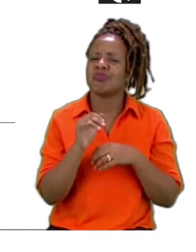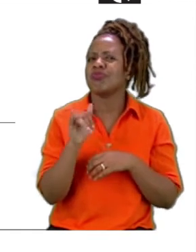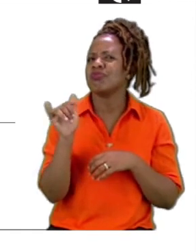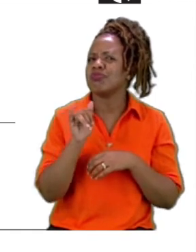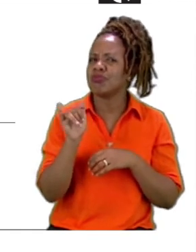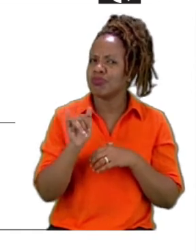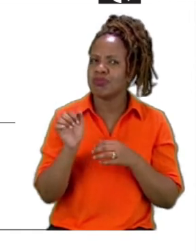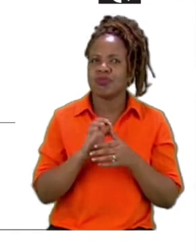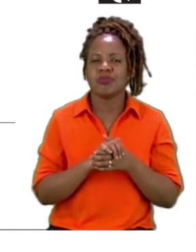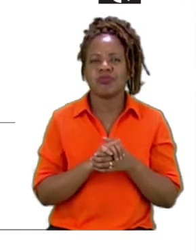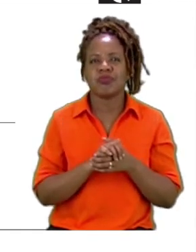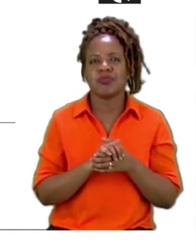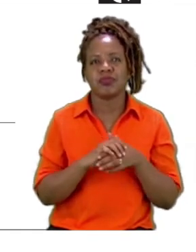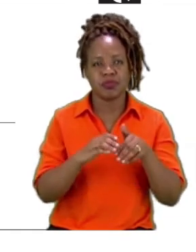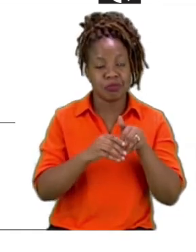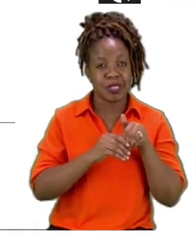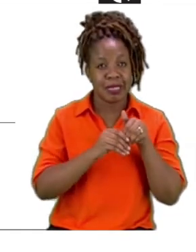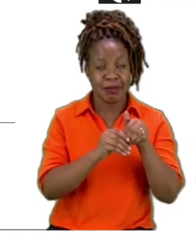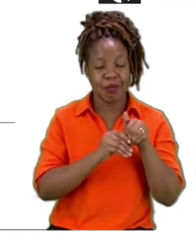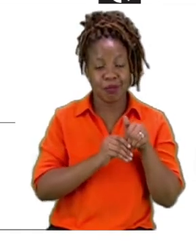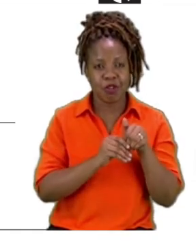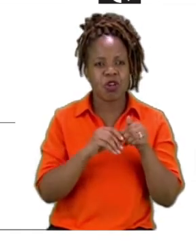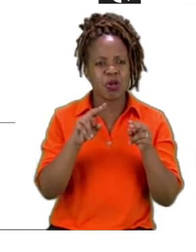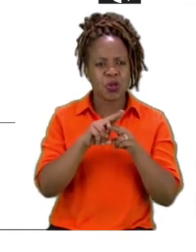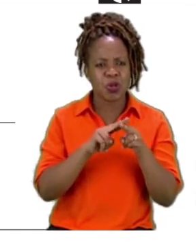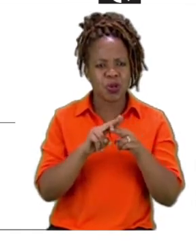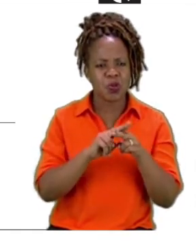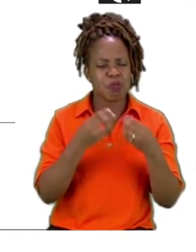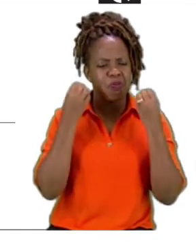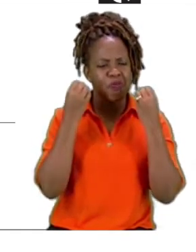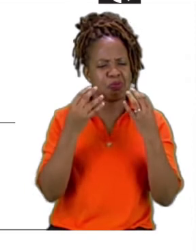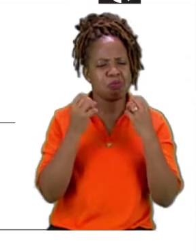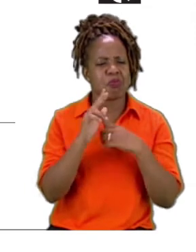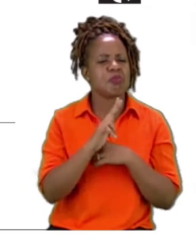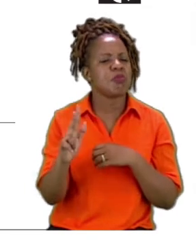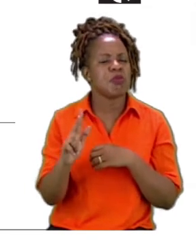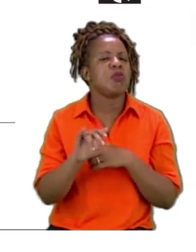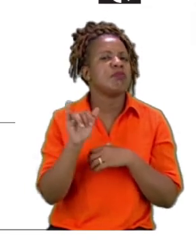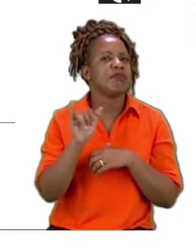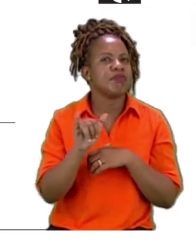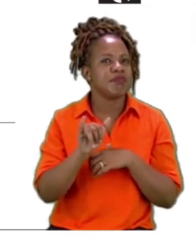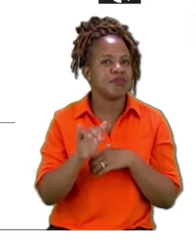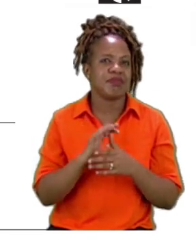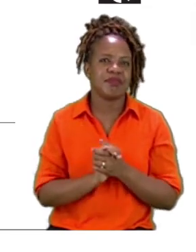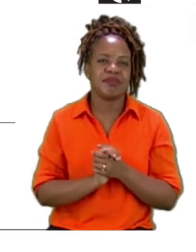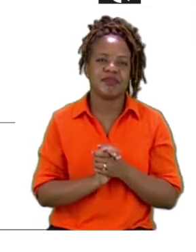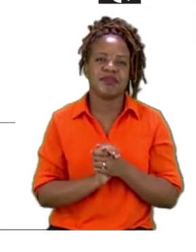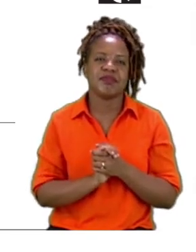of transport was used the most? Number three says